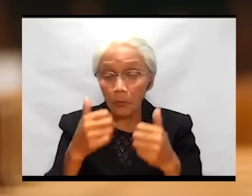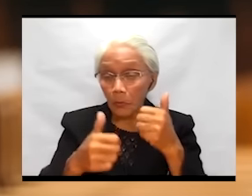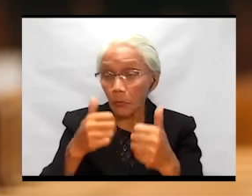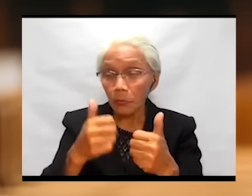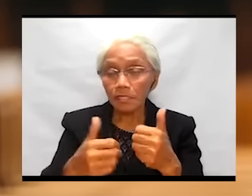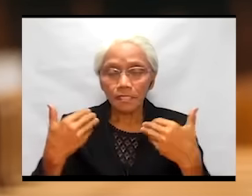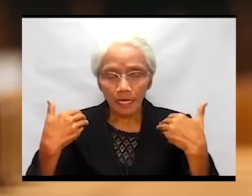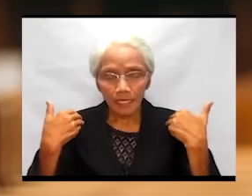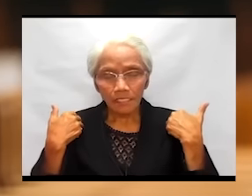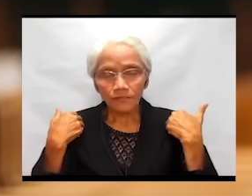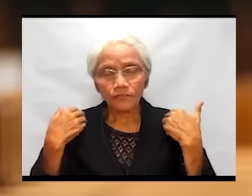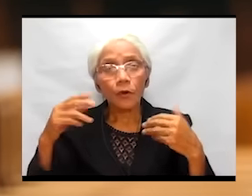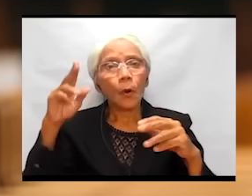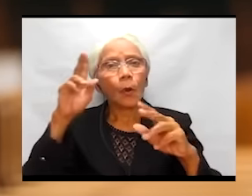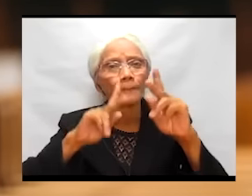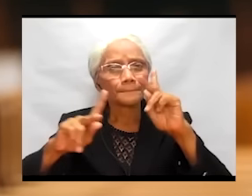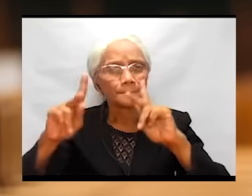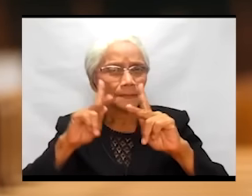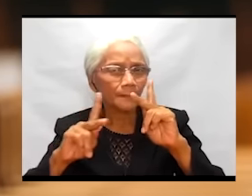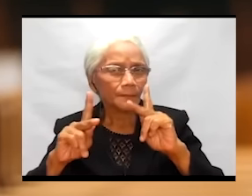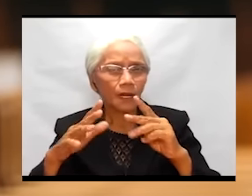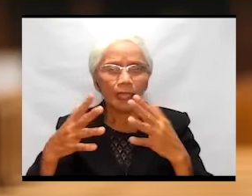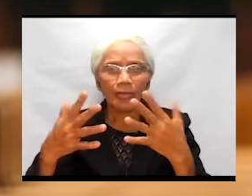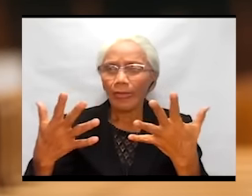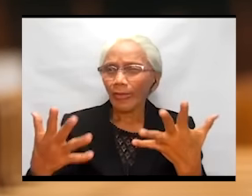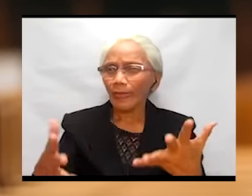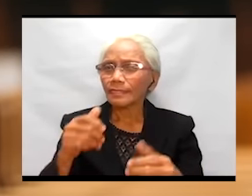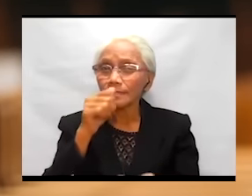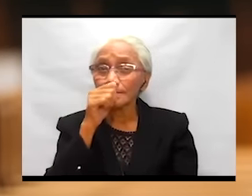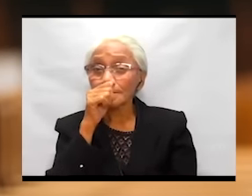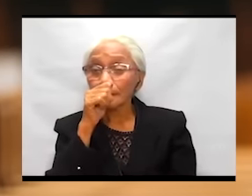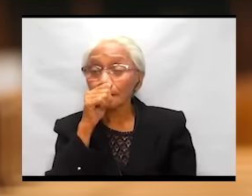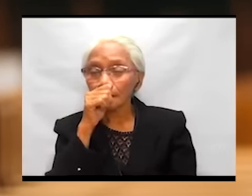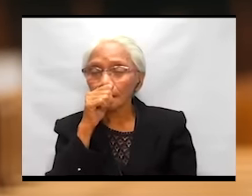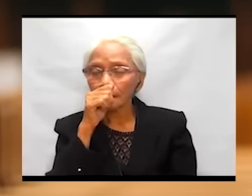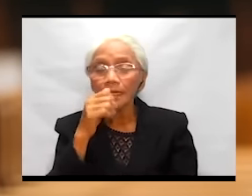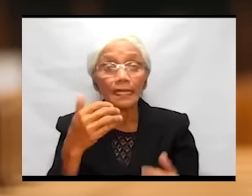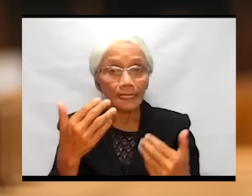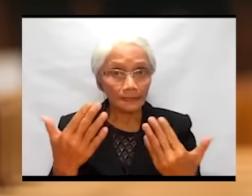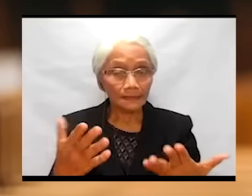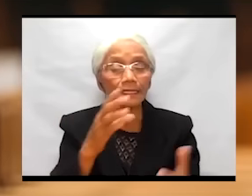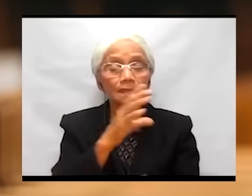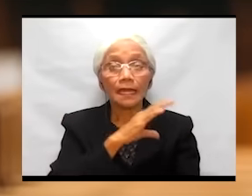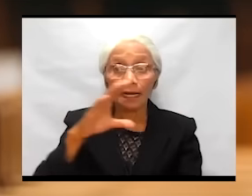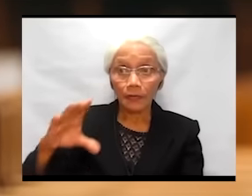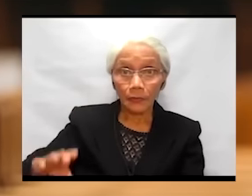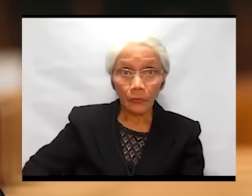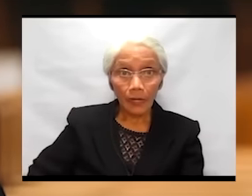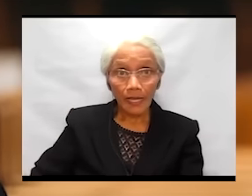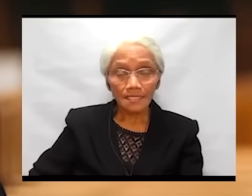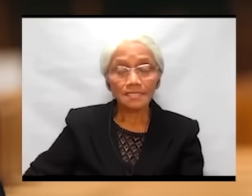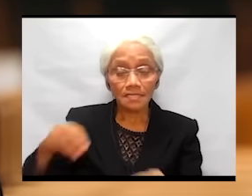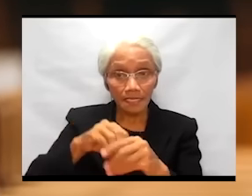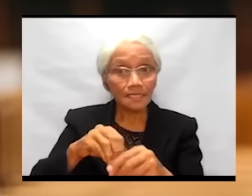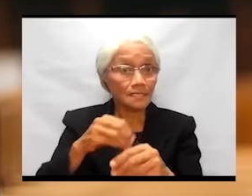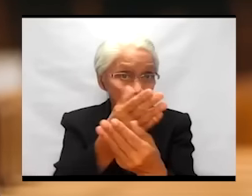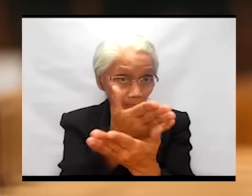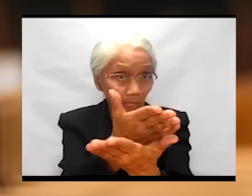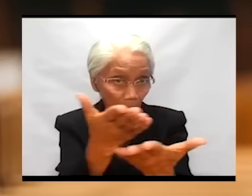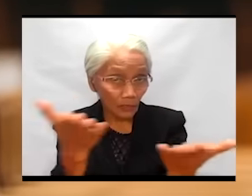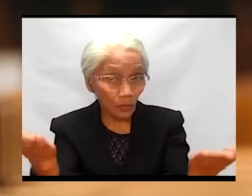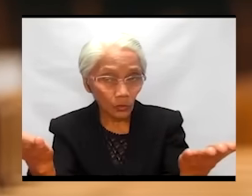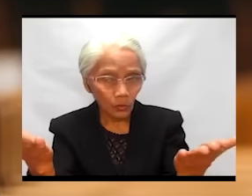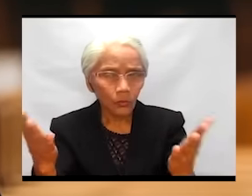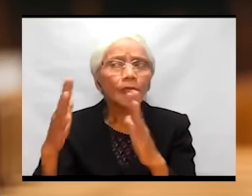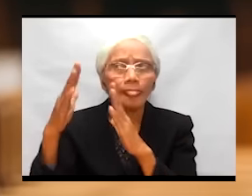which He has for all people. And the secret is that Christ is in